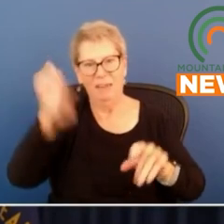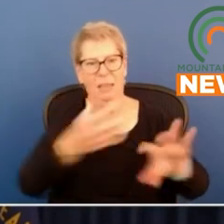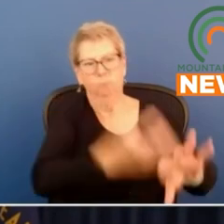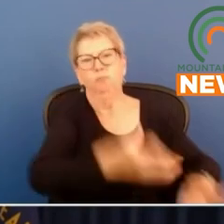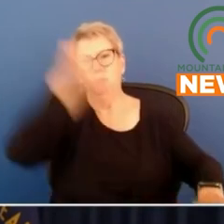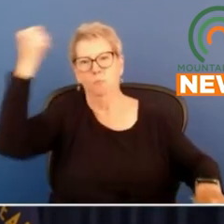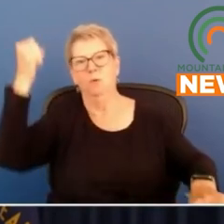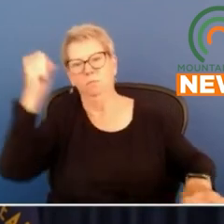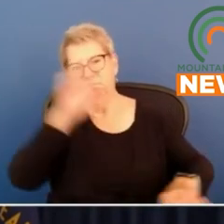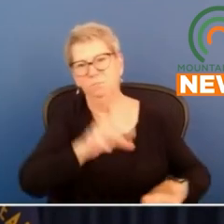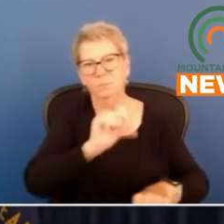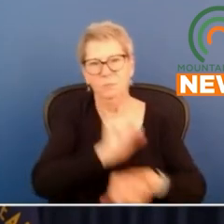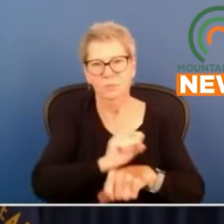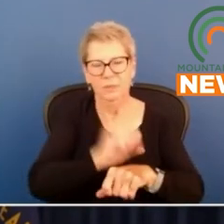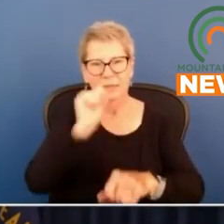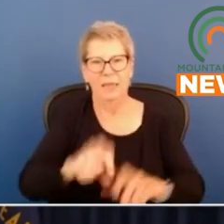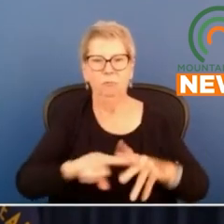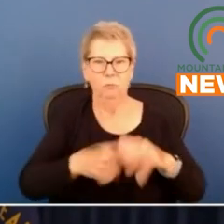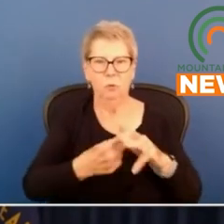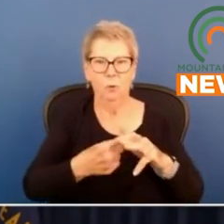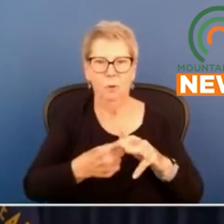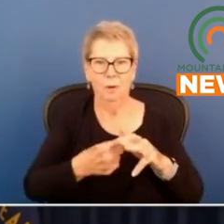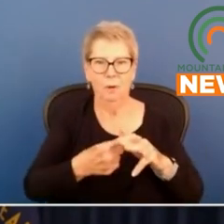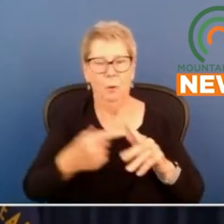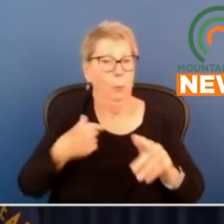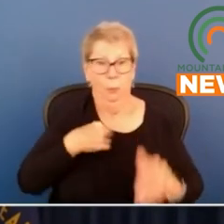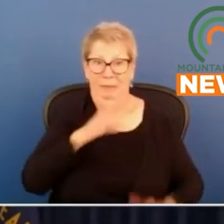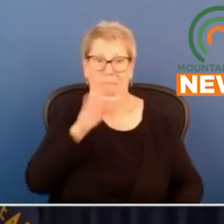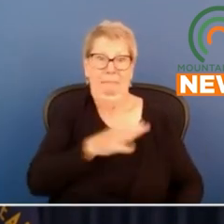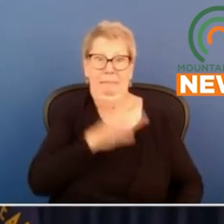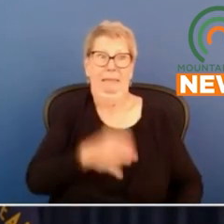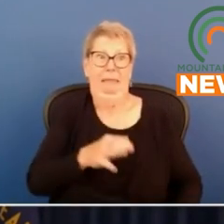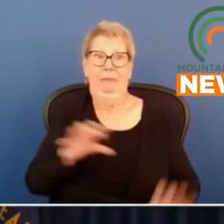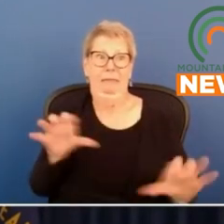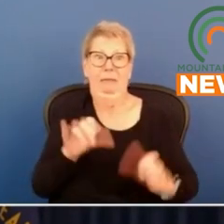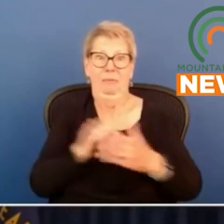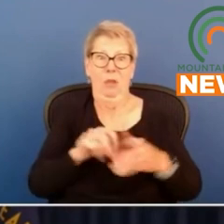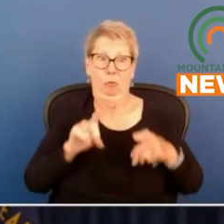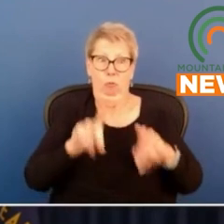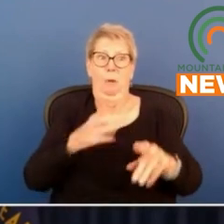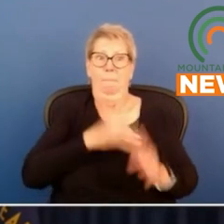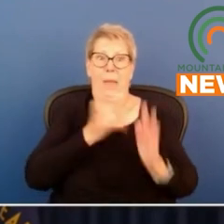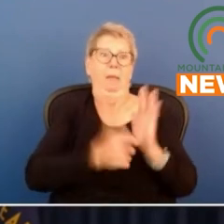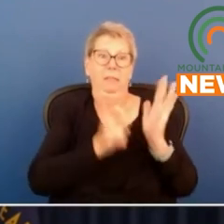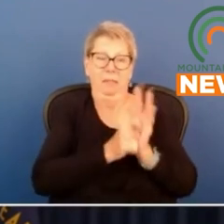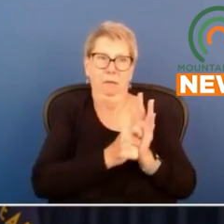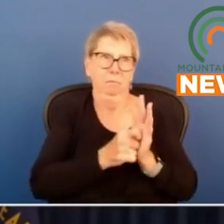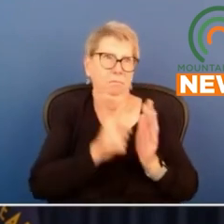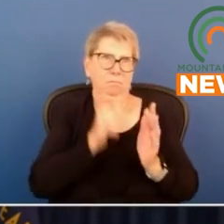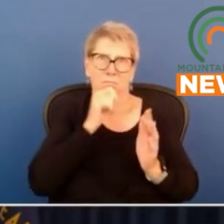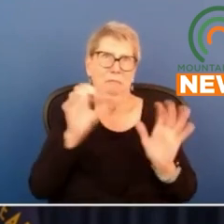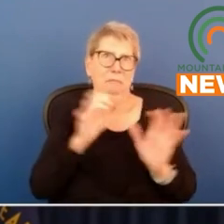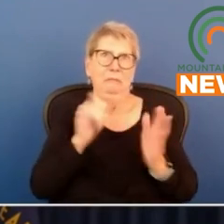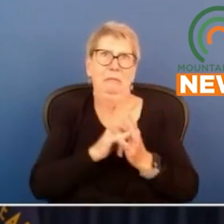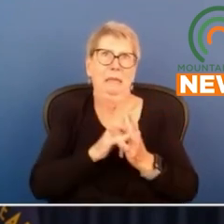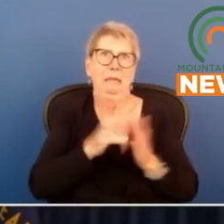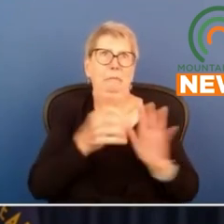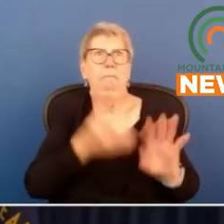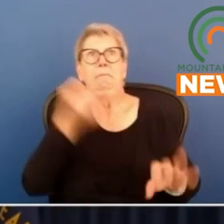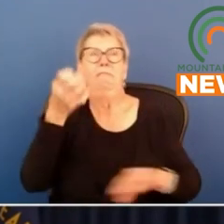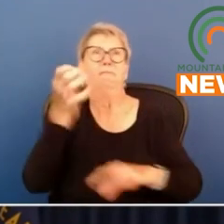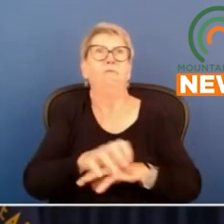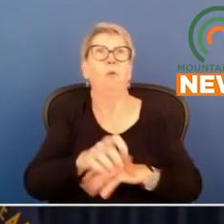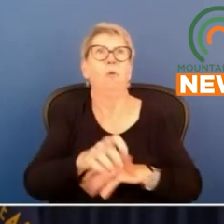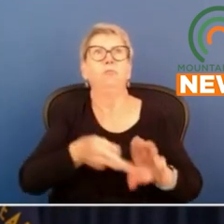to to start we we've never done it before during my administration it's not been done I think in at least several decades